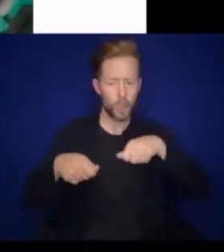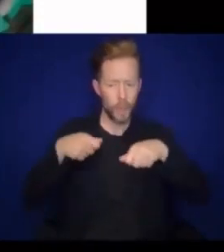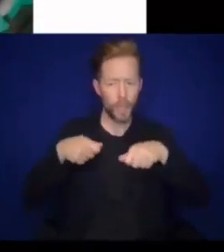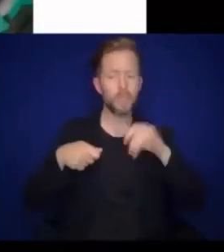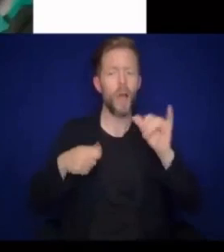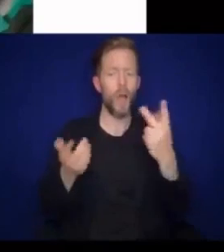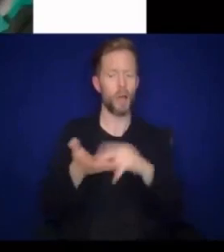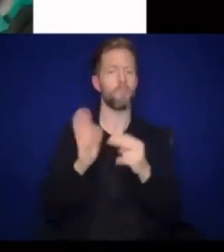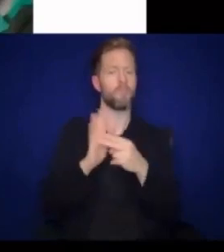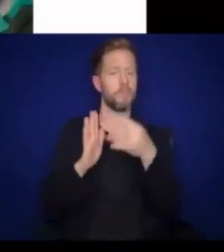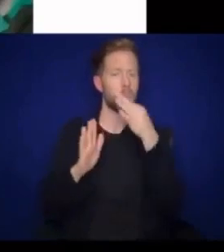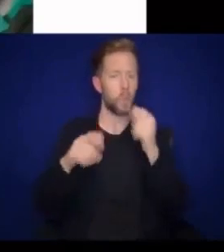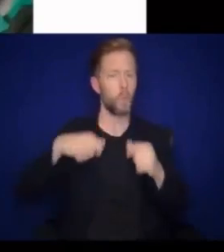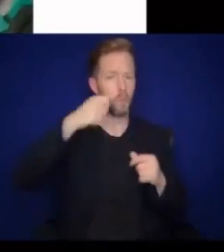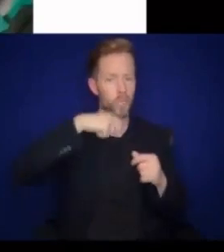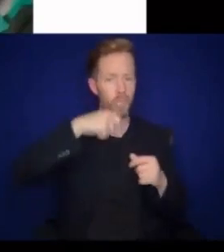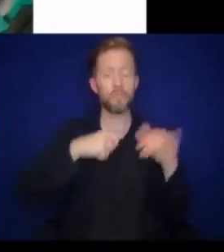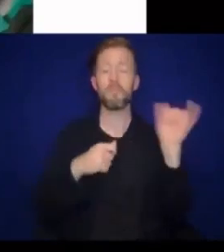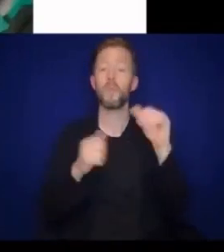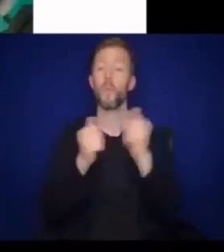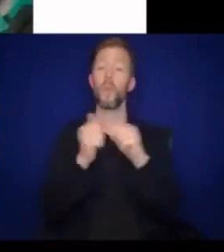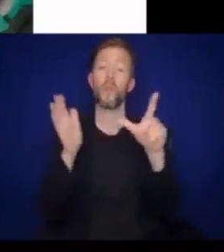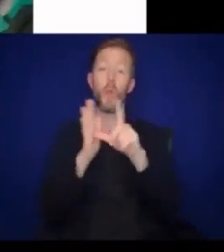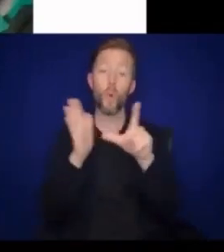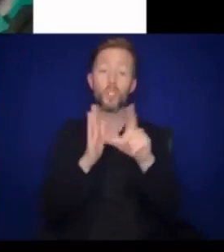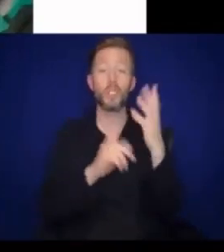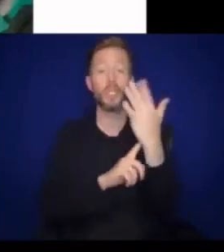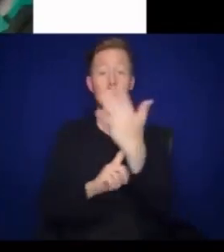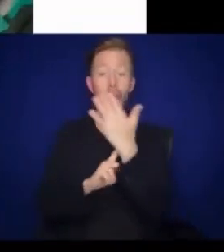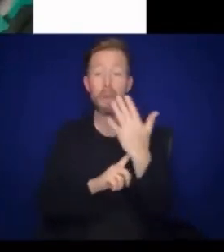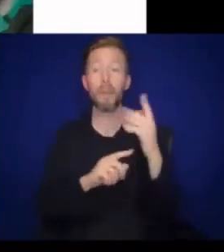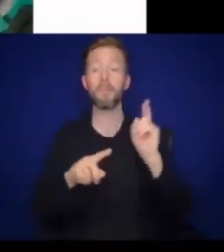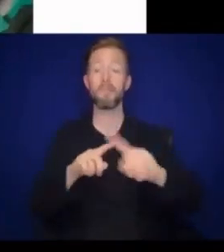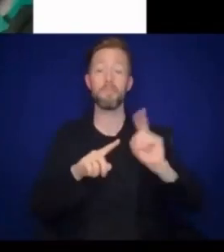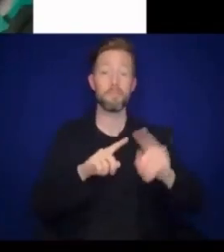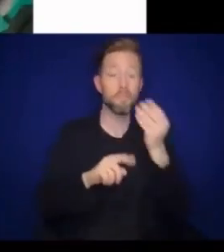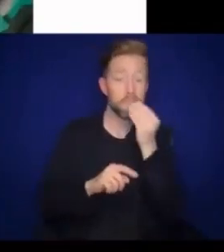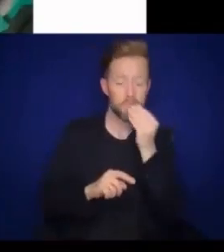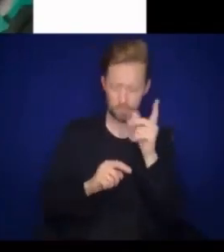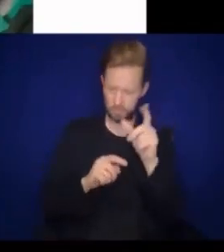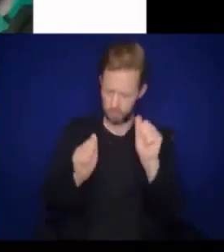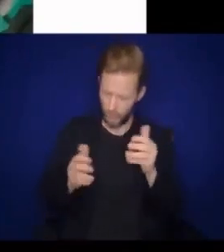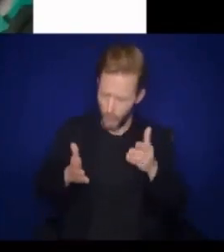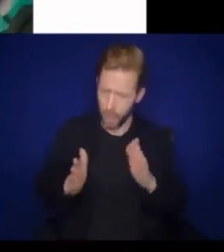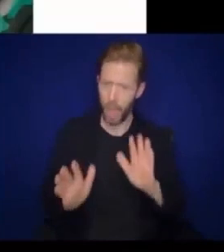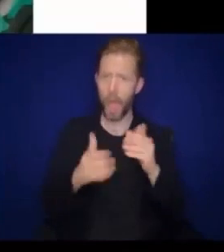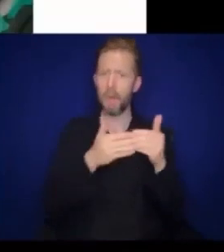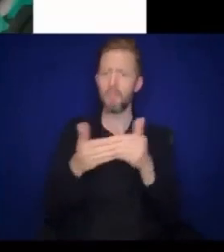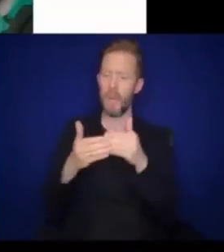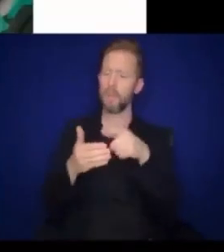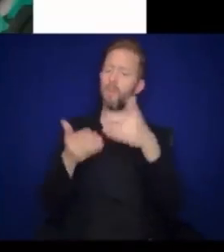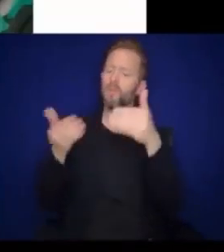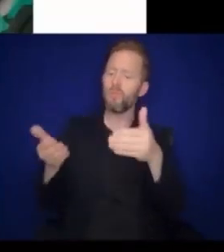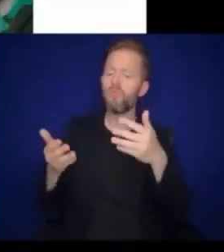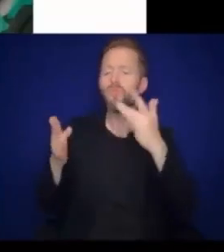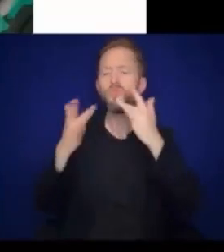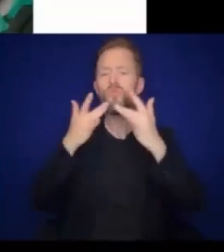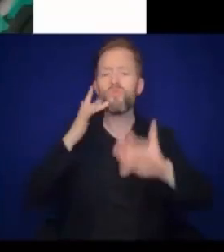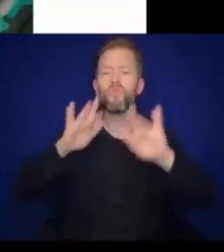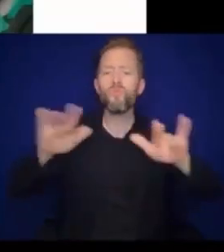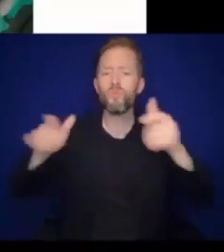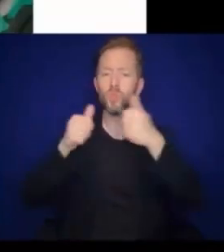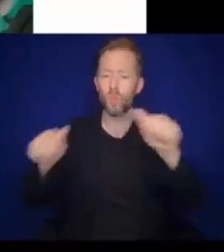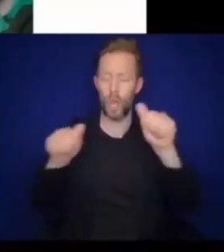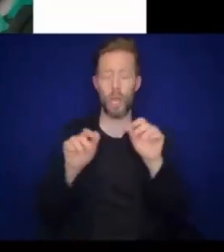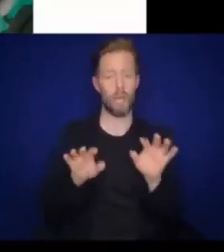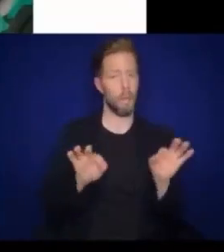I'm about to brush my teeth. Same with lotions, candles, different foods. Allow babies to try different foods as soon as you